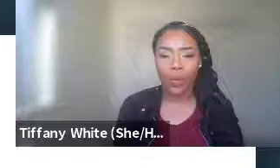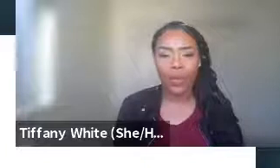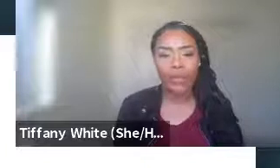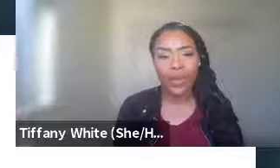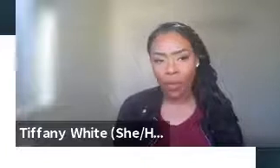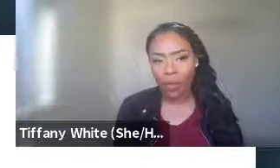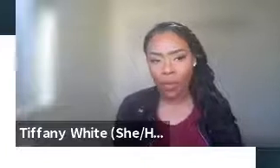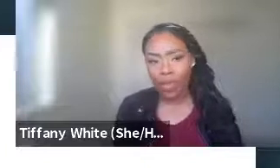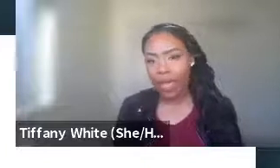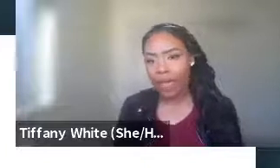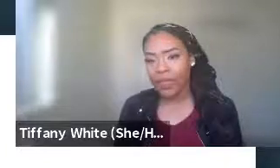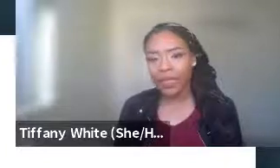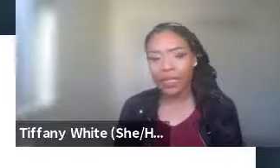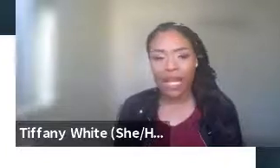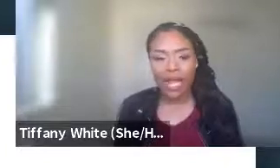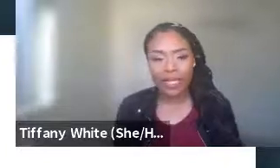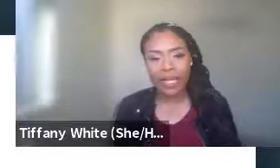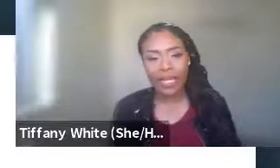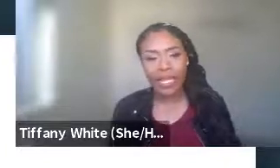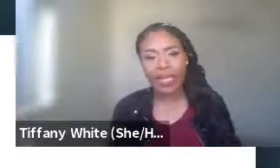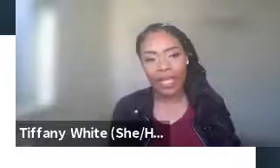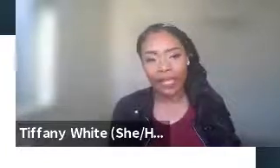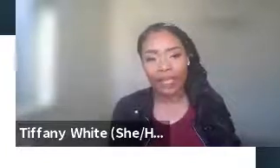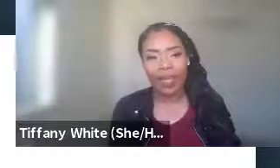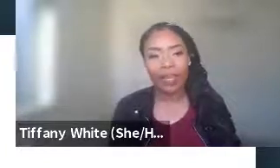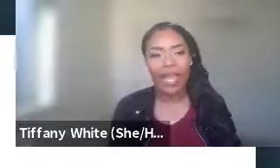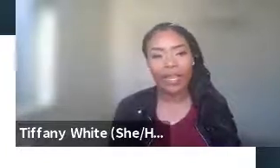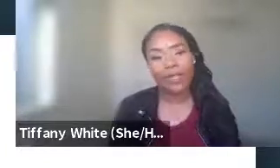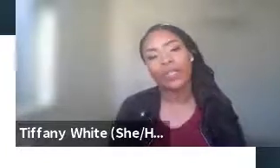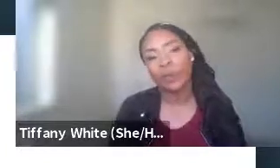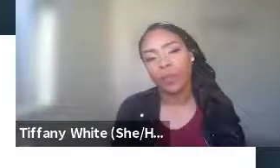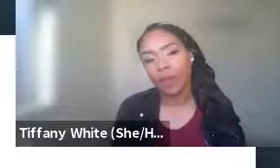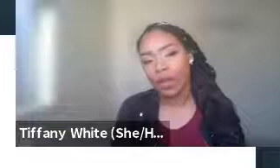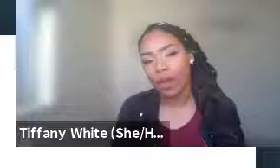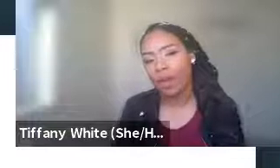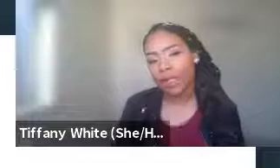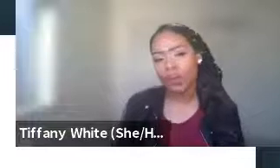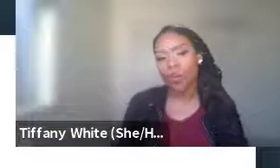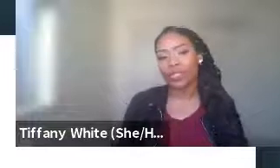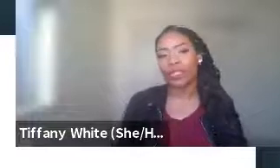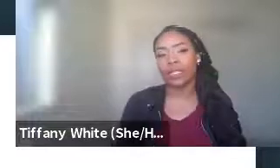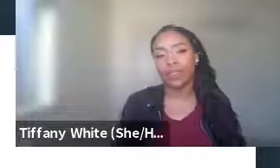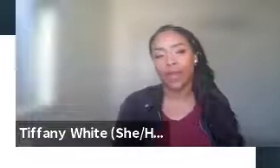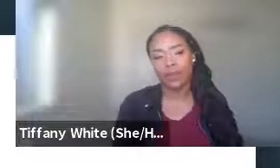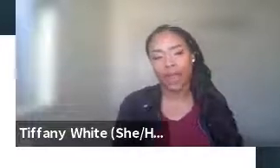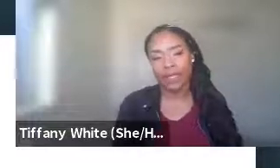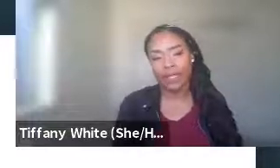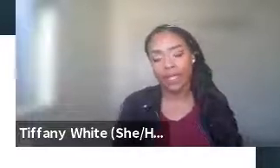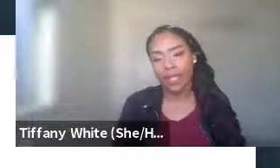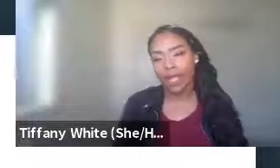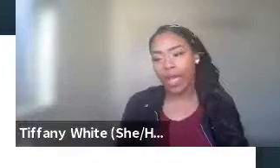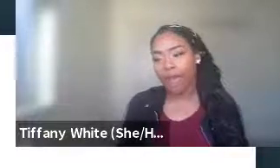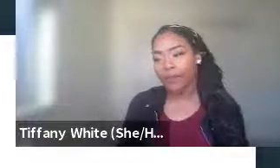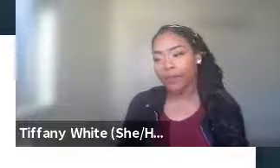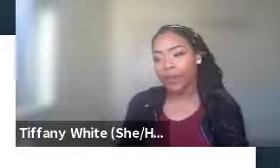And so we know there is a lot of data that indicates that black indigenous people of color are disproportionately stopped and arrested.